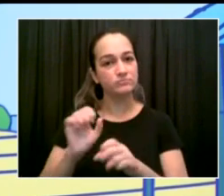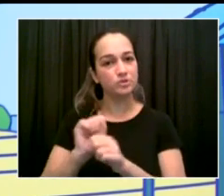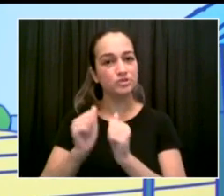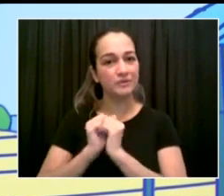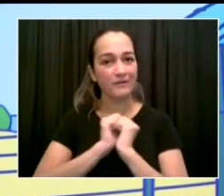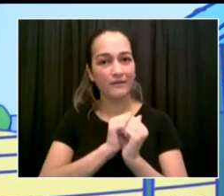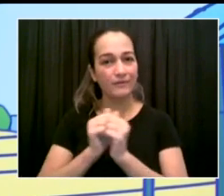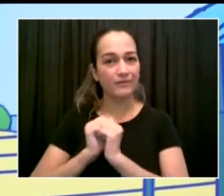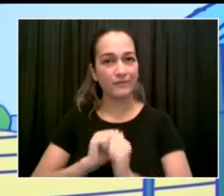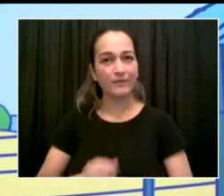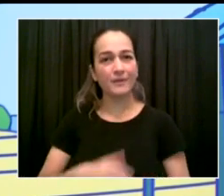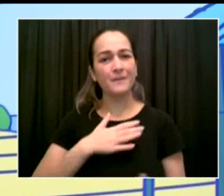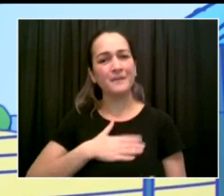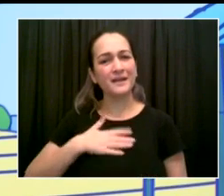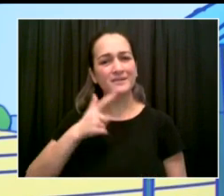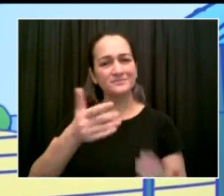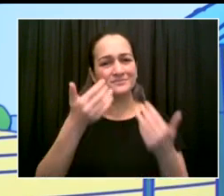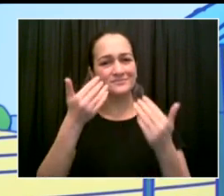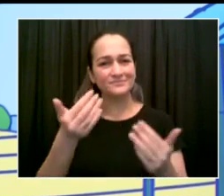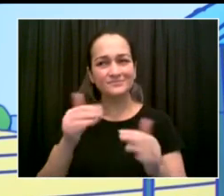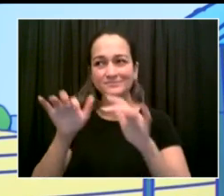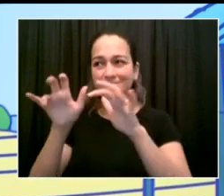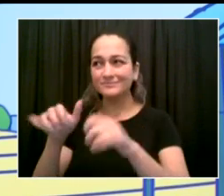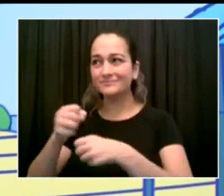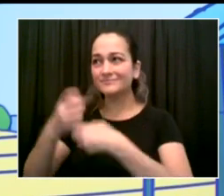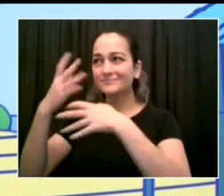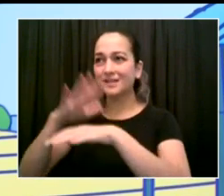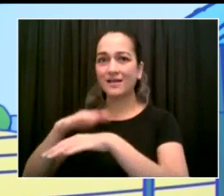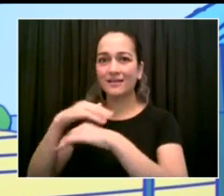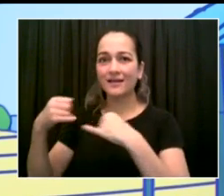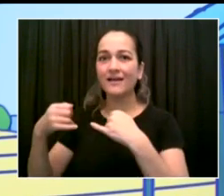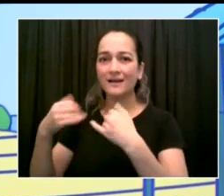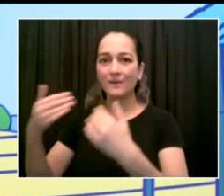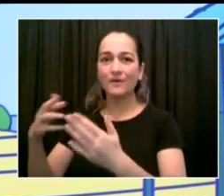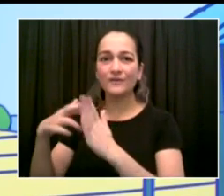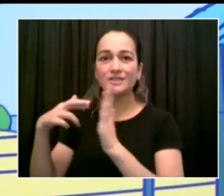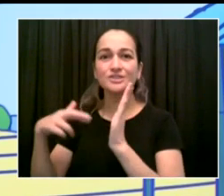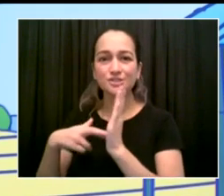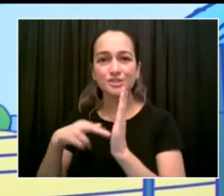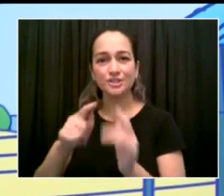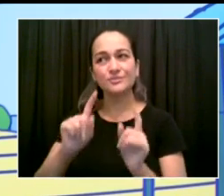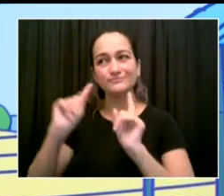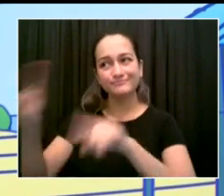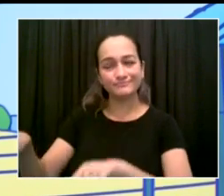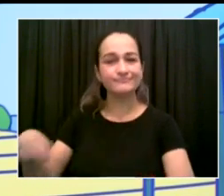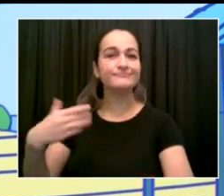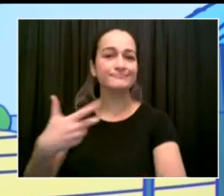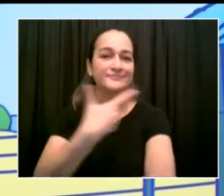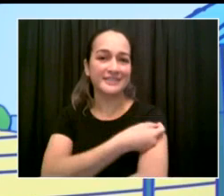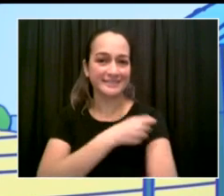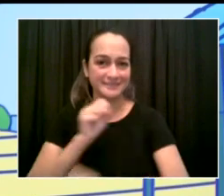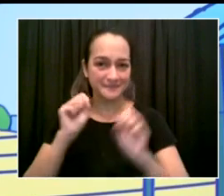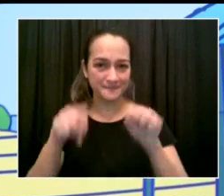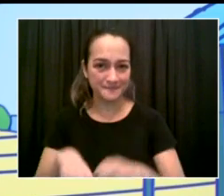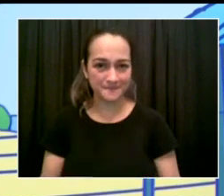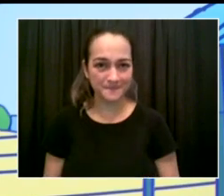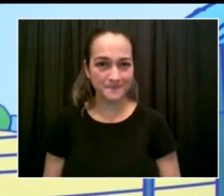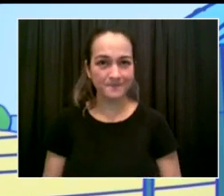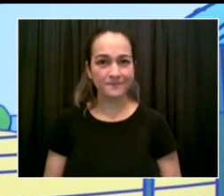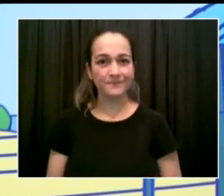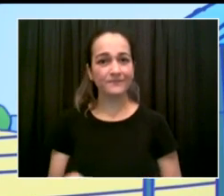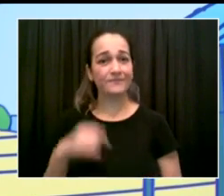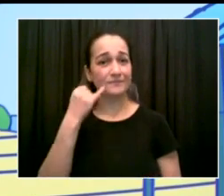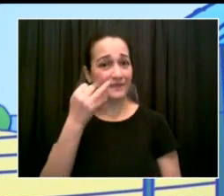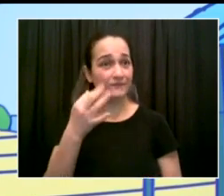mobile vaccination as much as possible. We'll connect you to nearby vaccination sites. We'll get that incentive going for your congregants